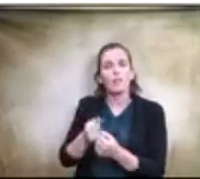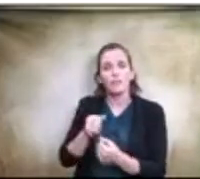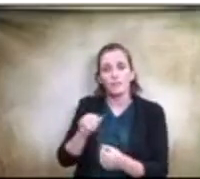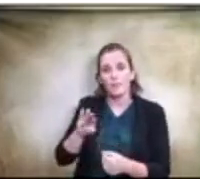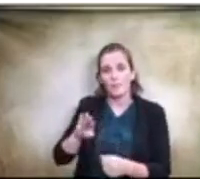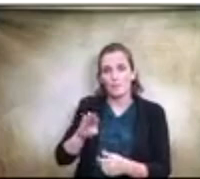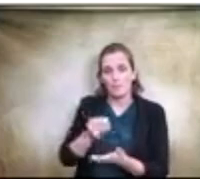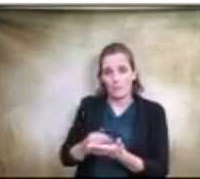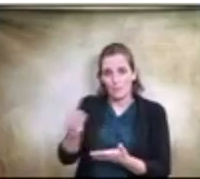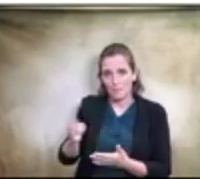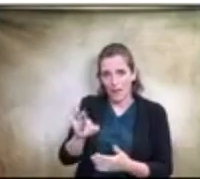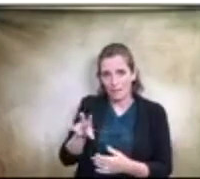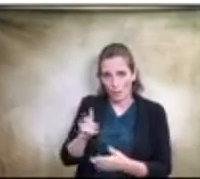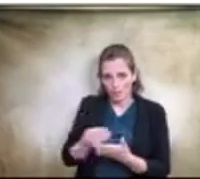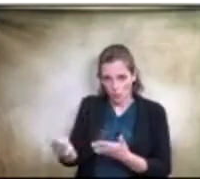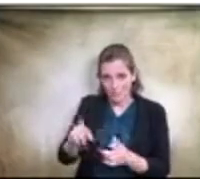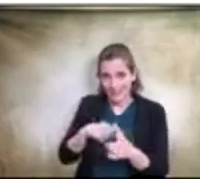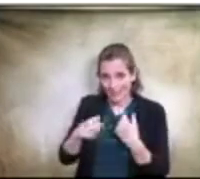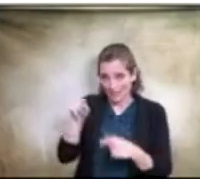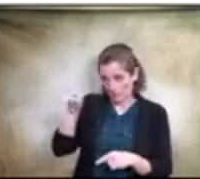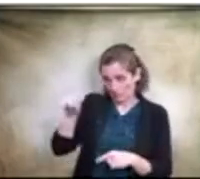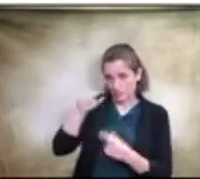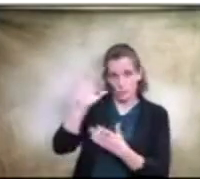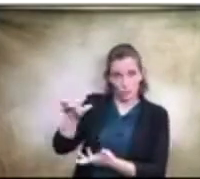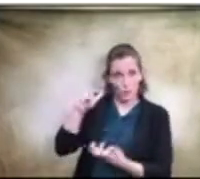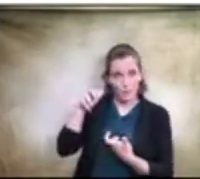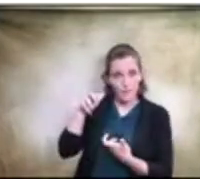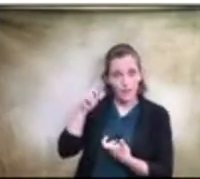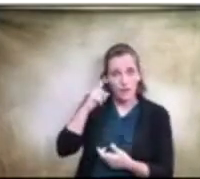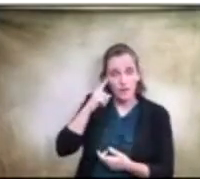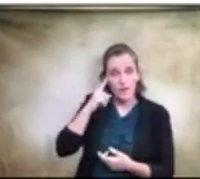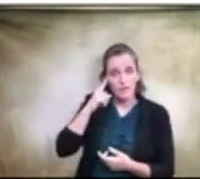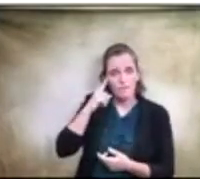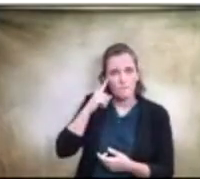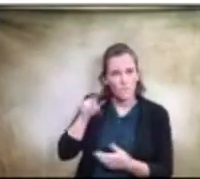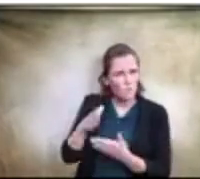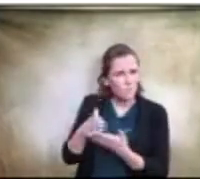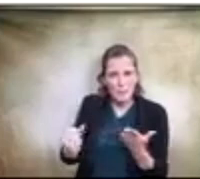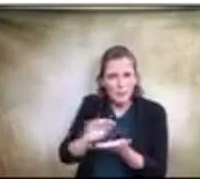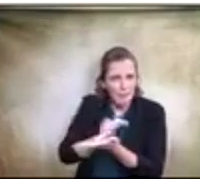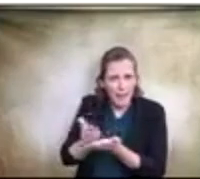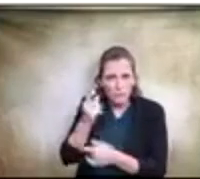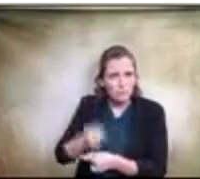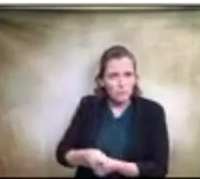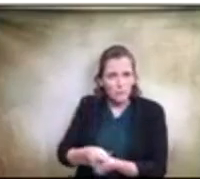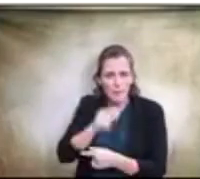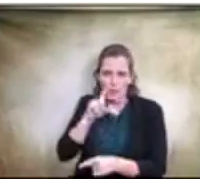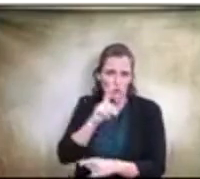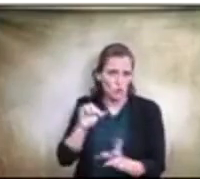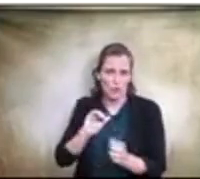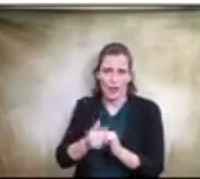completed and then we get a refund for for the uh some some amount i i'm not quite sure how they calculate that but